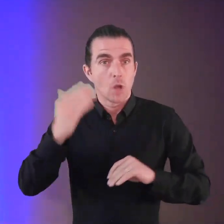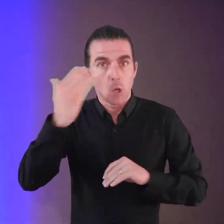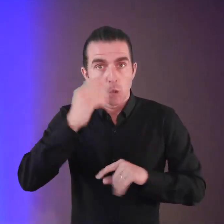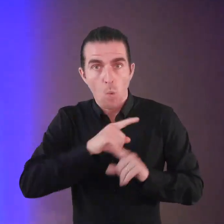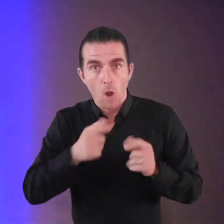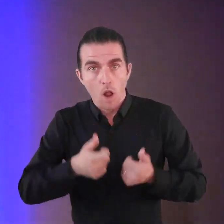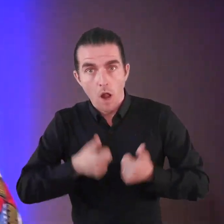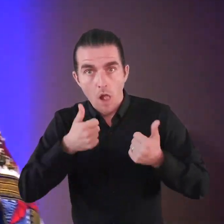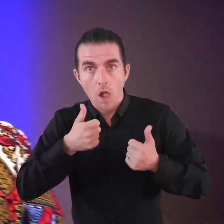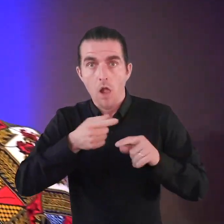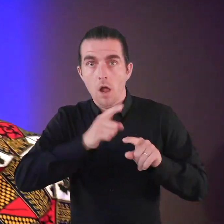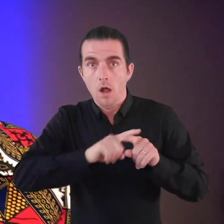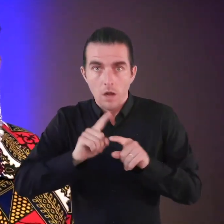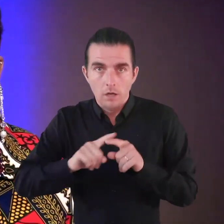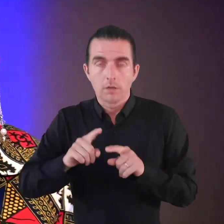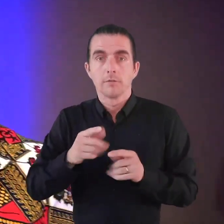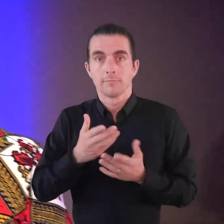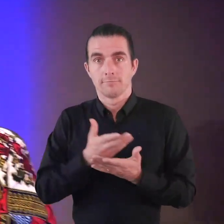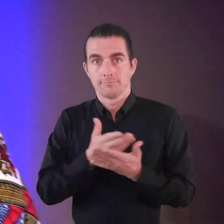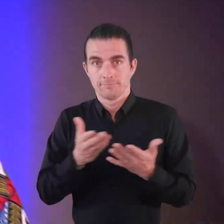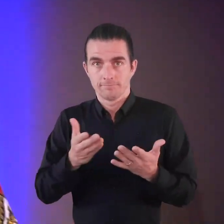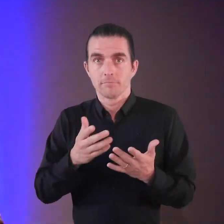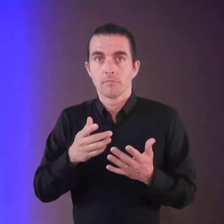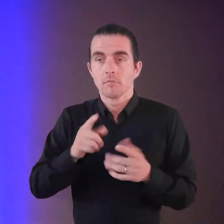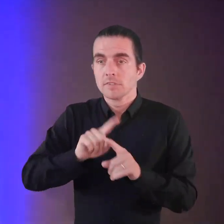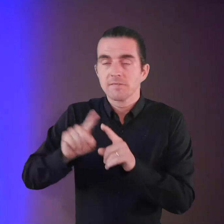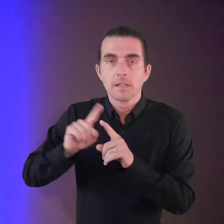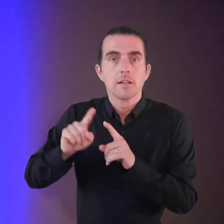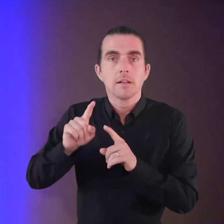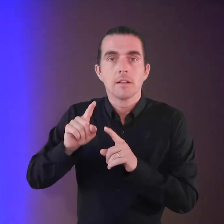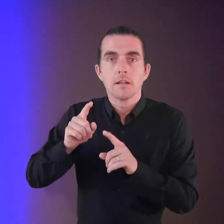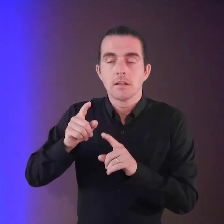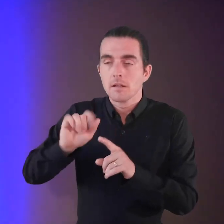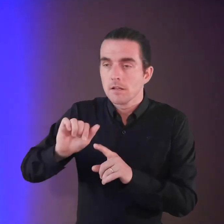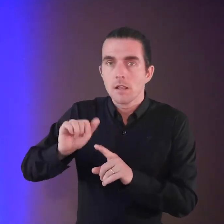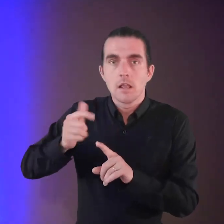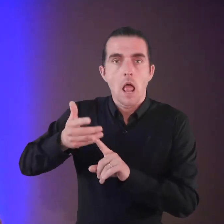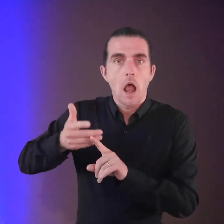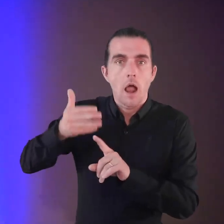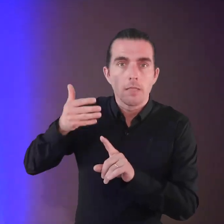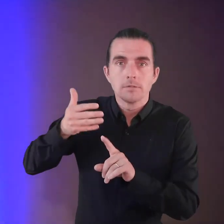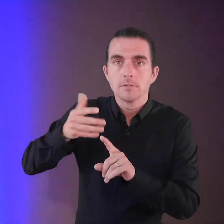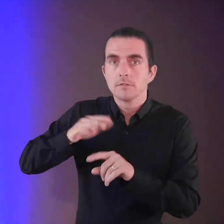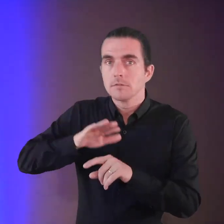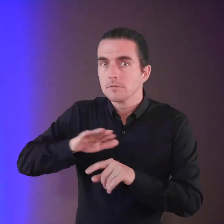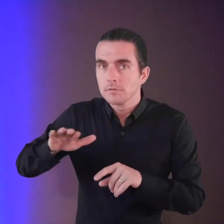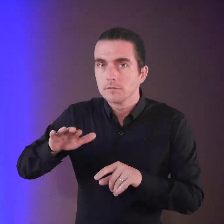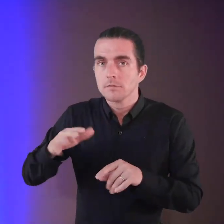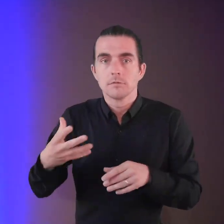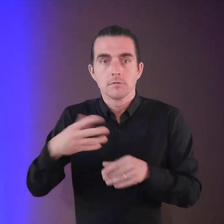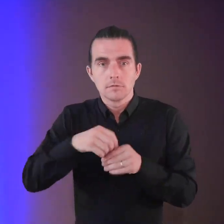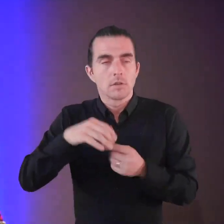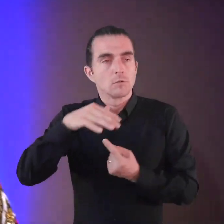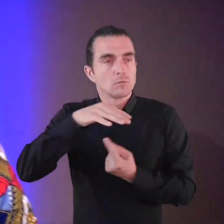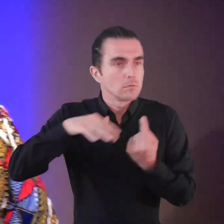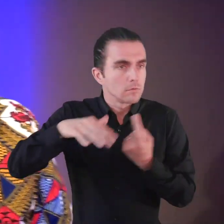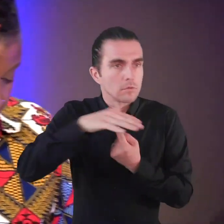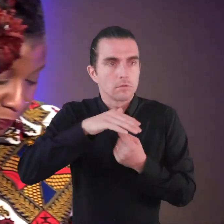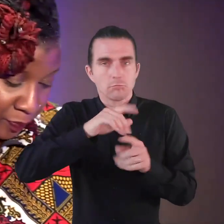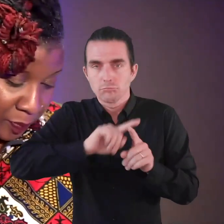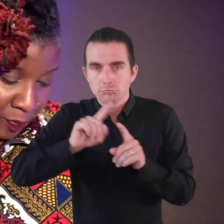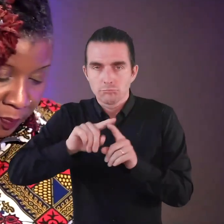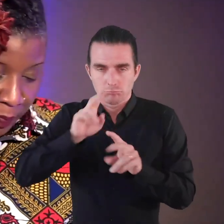pointed to educational successes for those who are part of ethnic groups, factoring in socioeconomic factors.